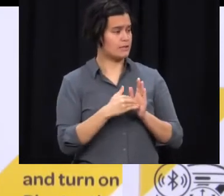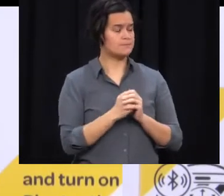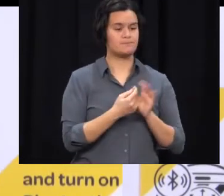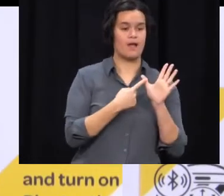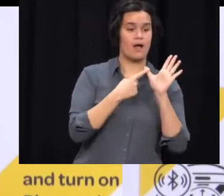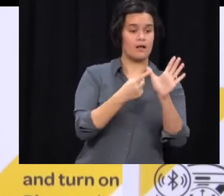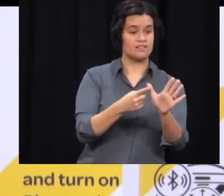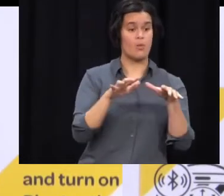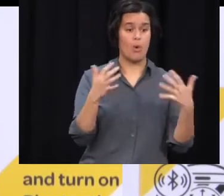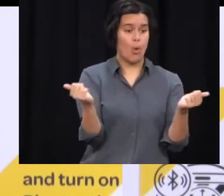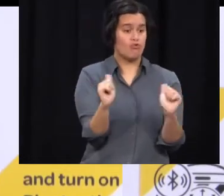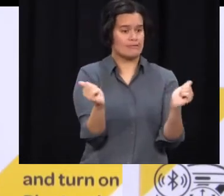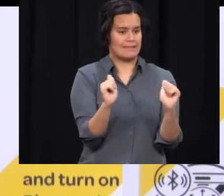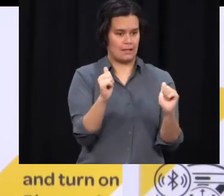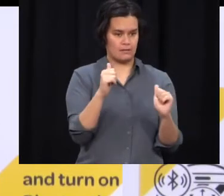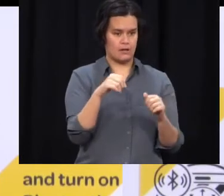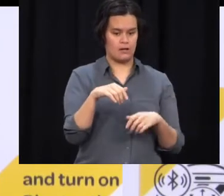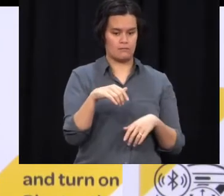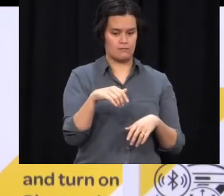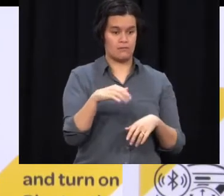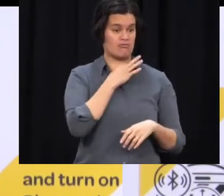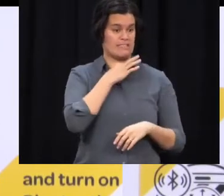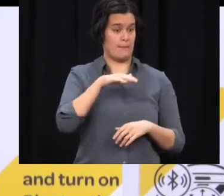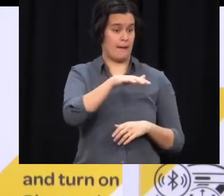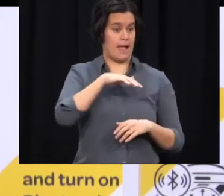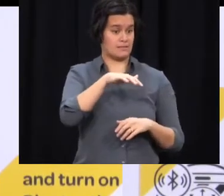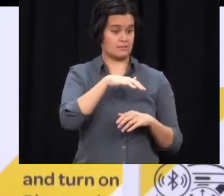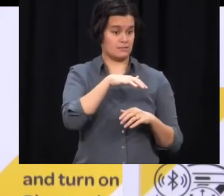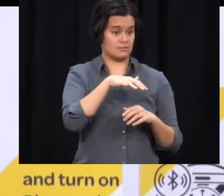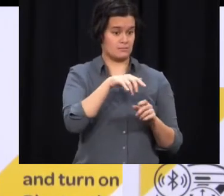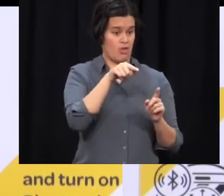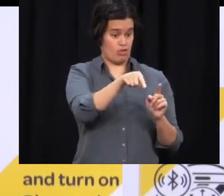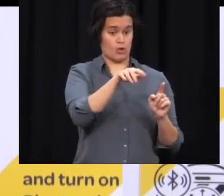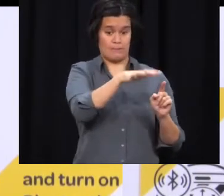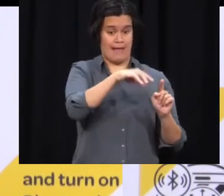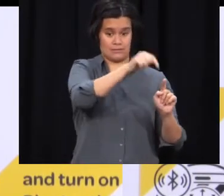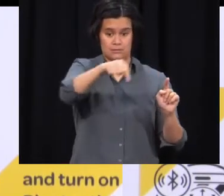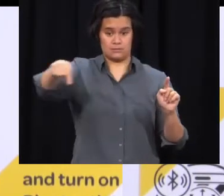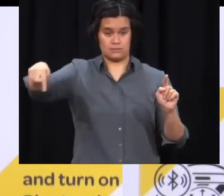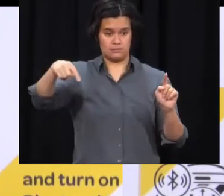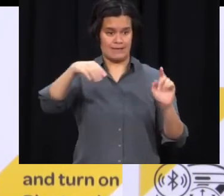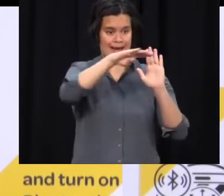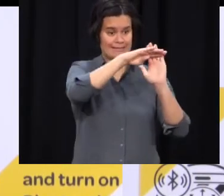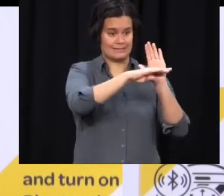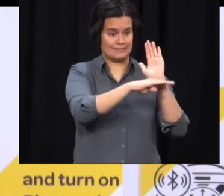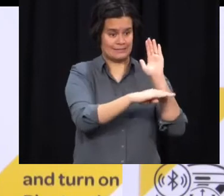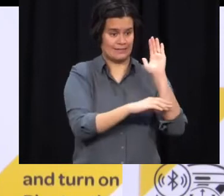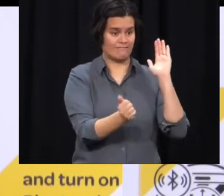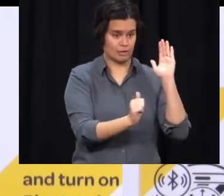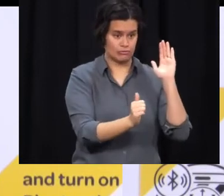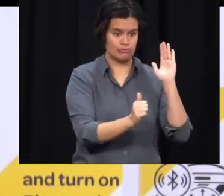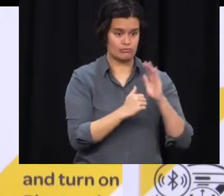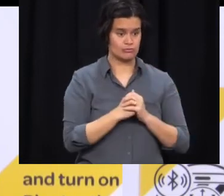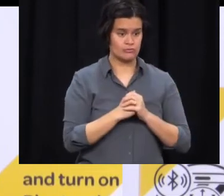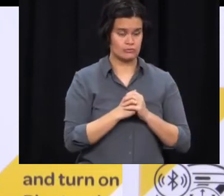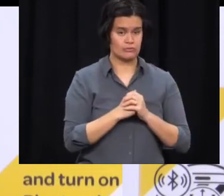will predate the start of the lockdown. But certainly, as we move into a period where we would expect the number of